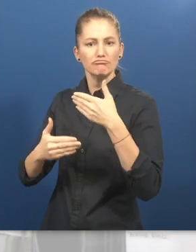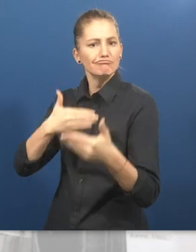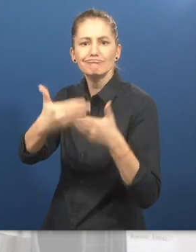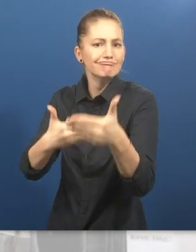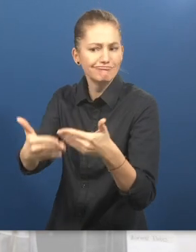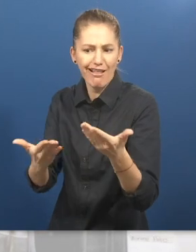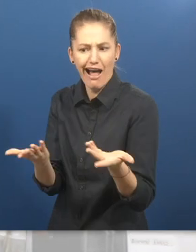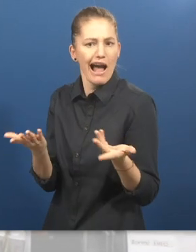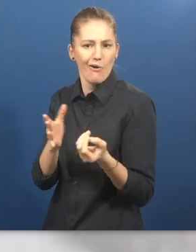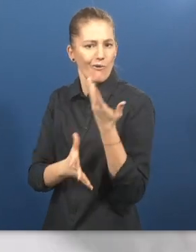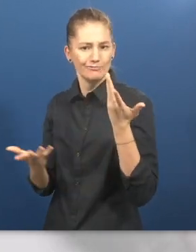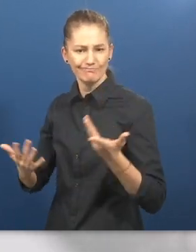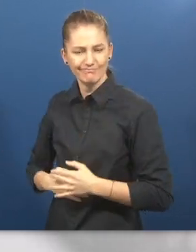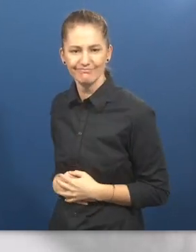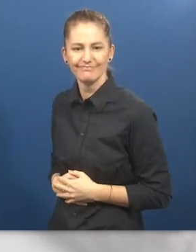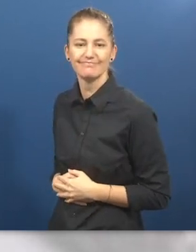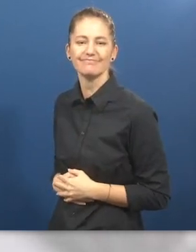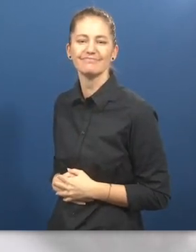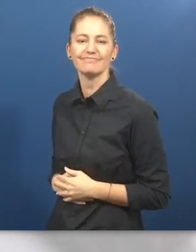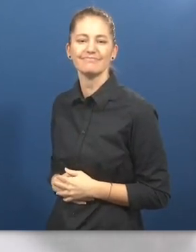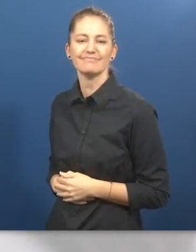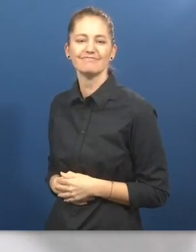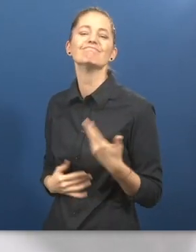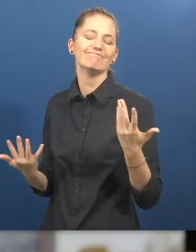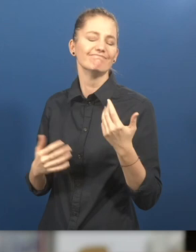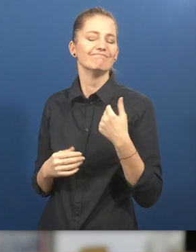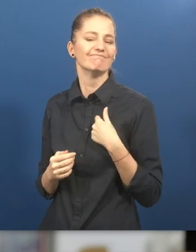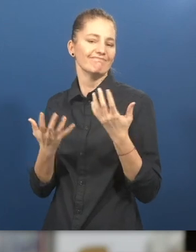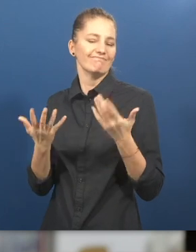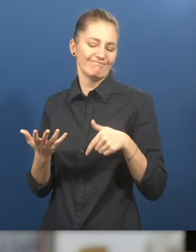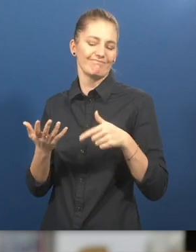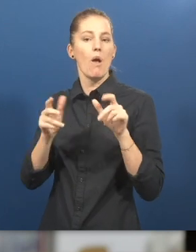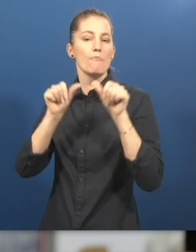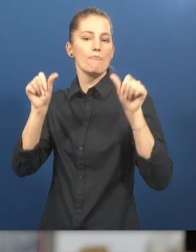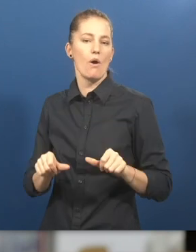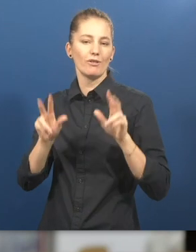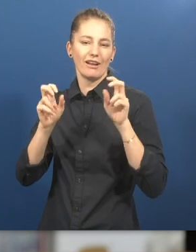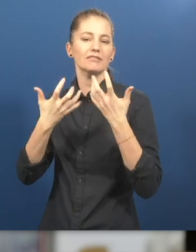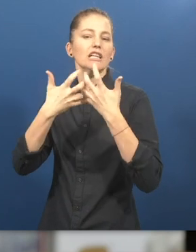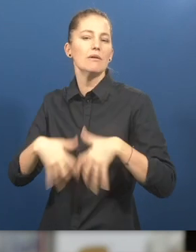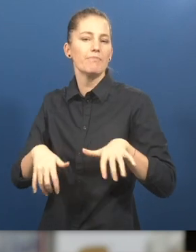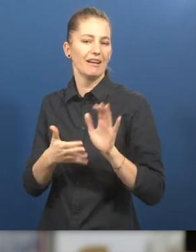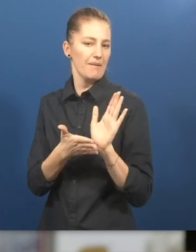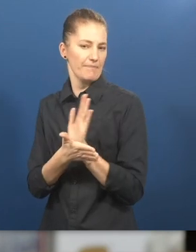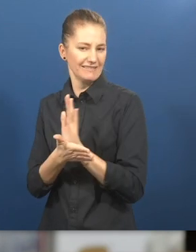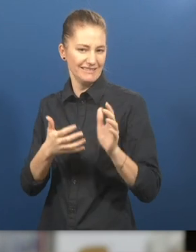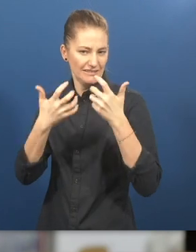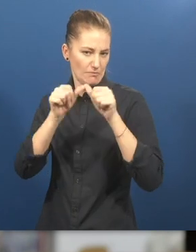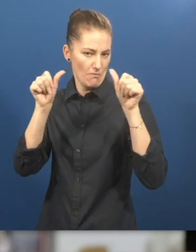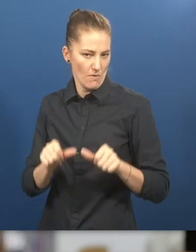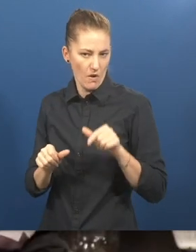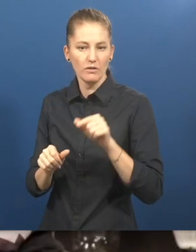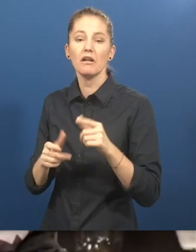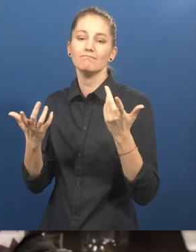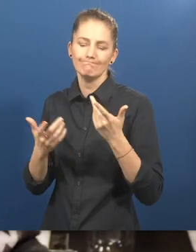Again Gary Hopkins in the interview. We have a hybrid business model, so we receive grant money to buy equipment